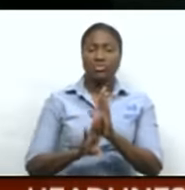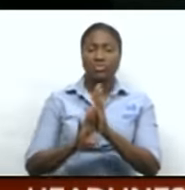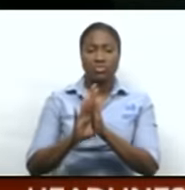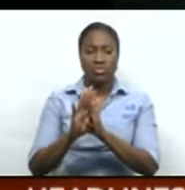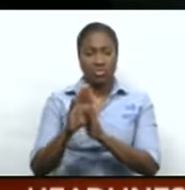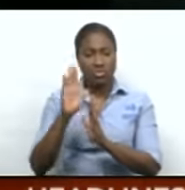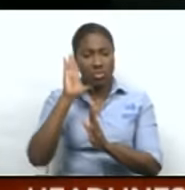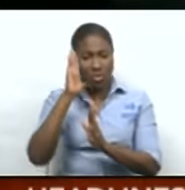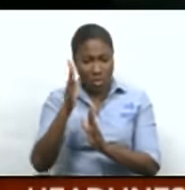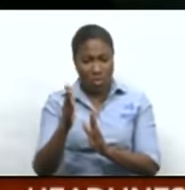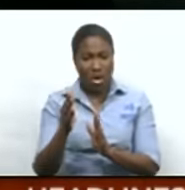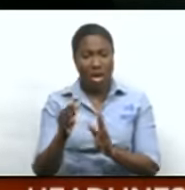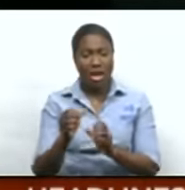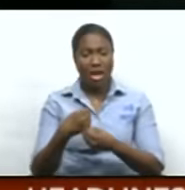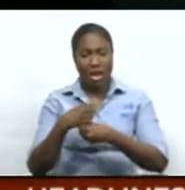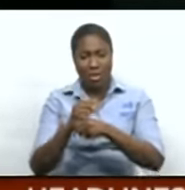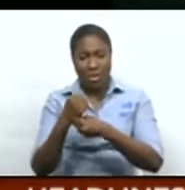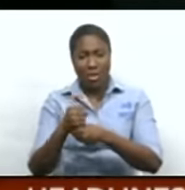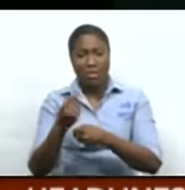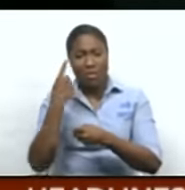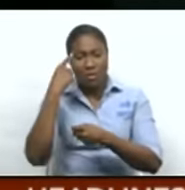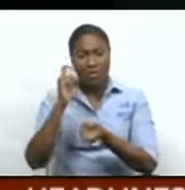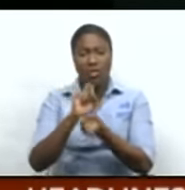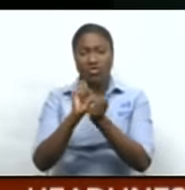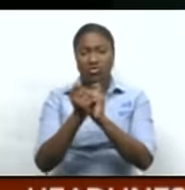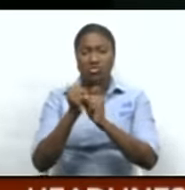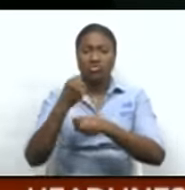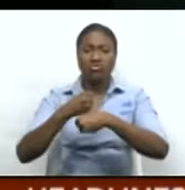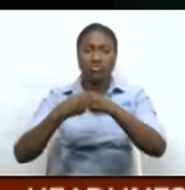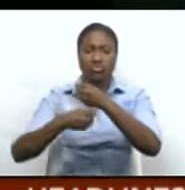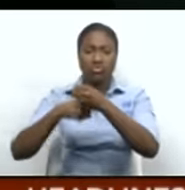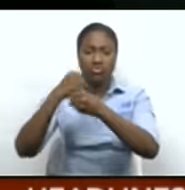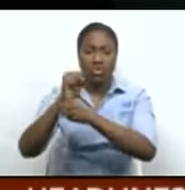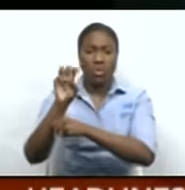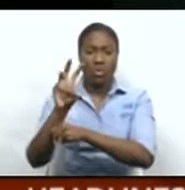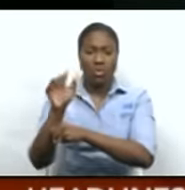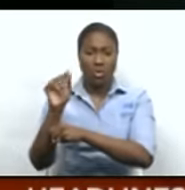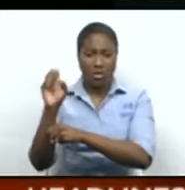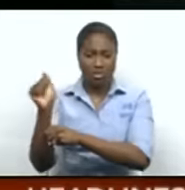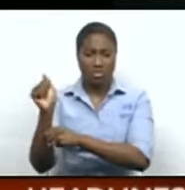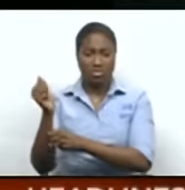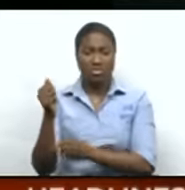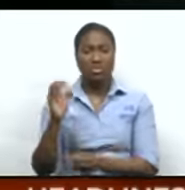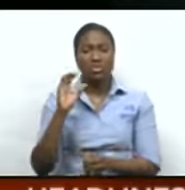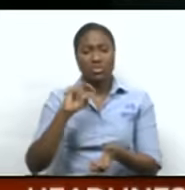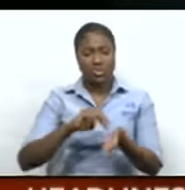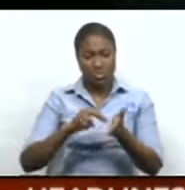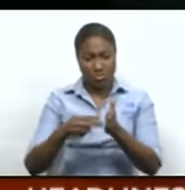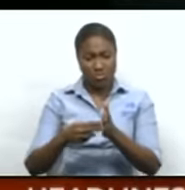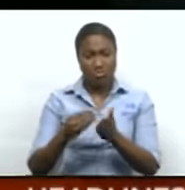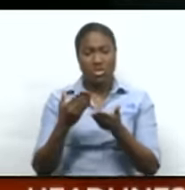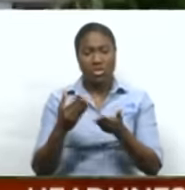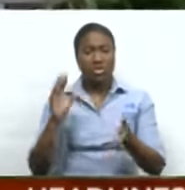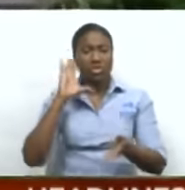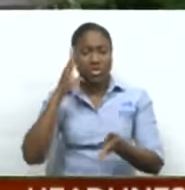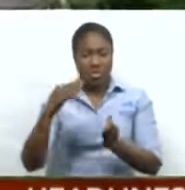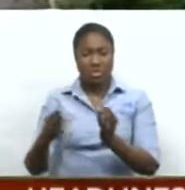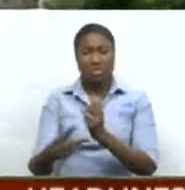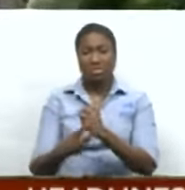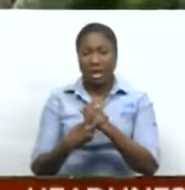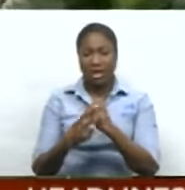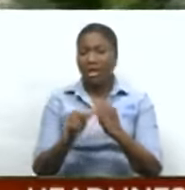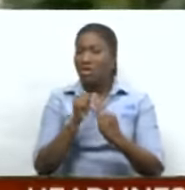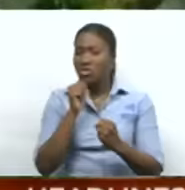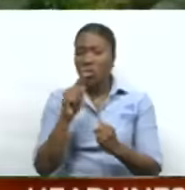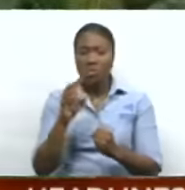made in the restructuring of the Water and Serious Authority. They're expected that we can have some cost savings here. We are not too sure. The Public